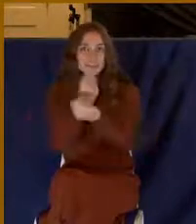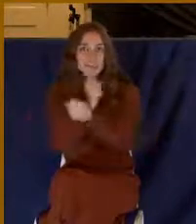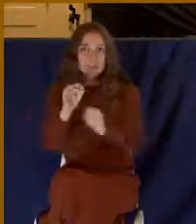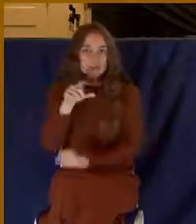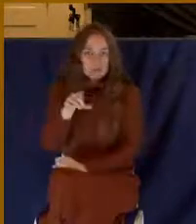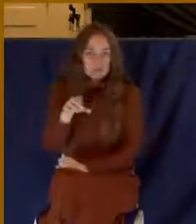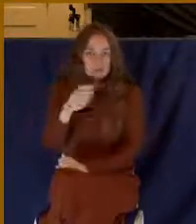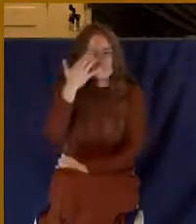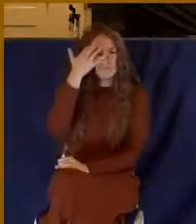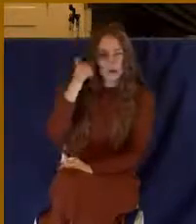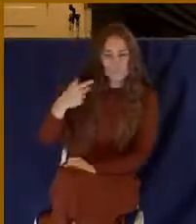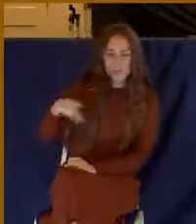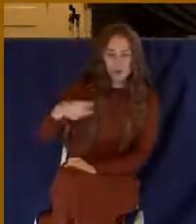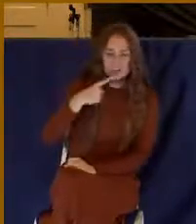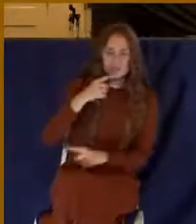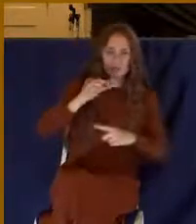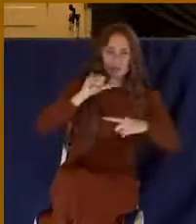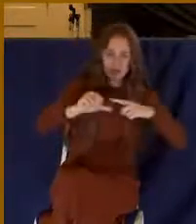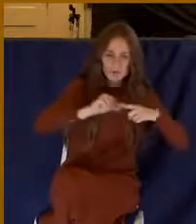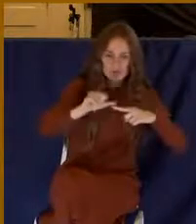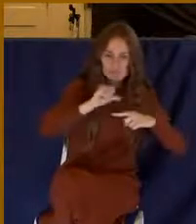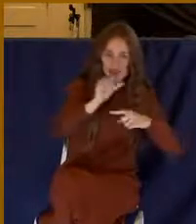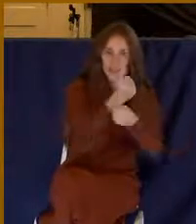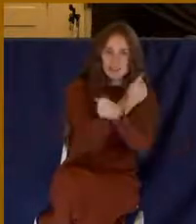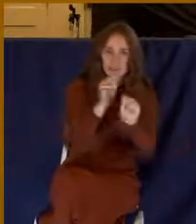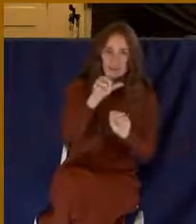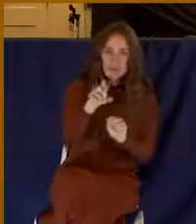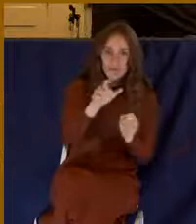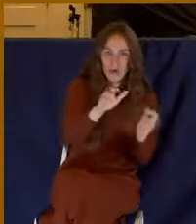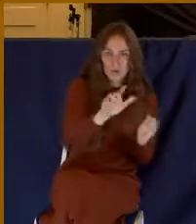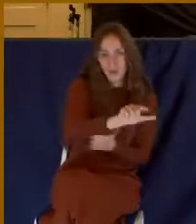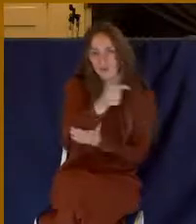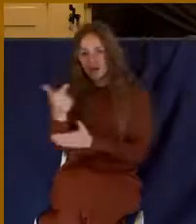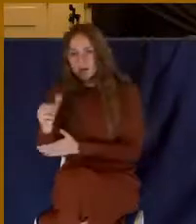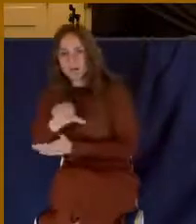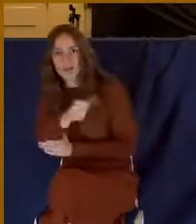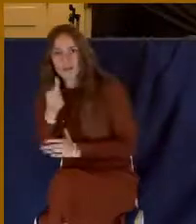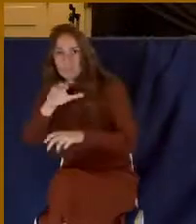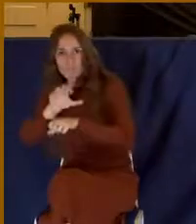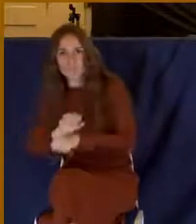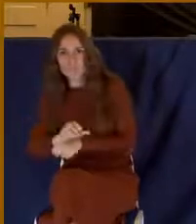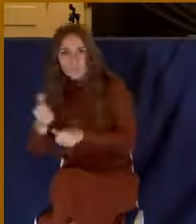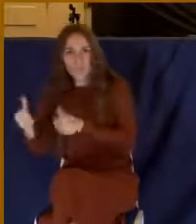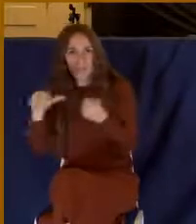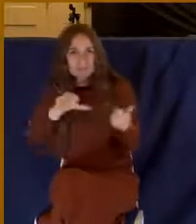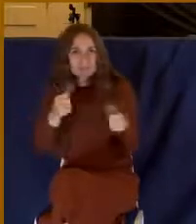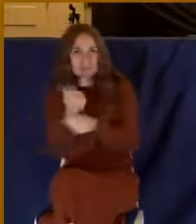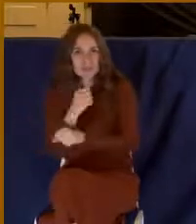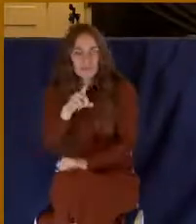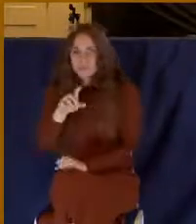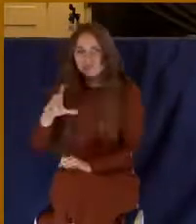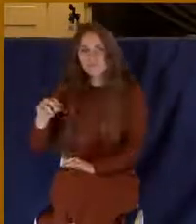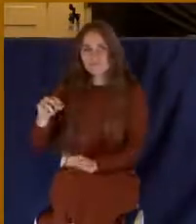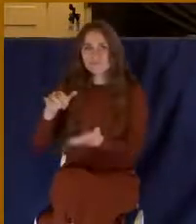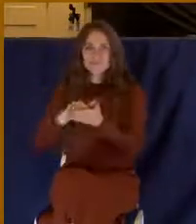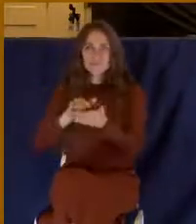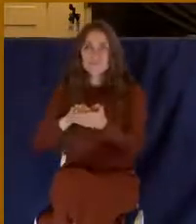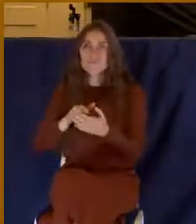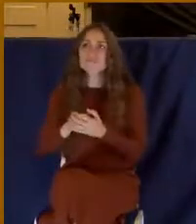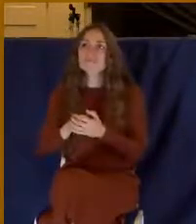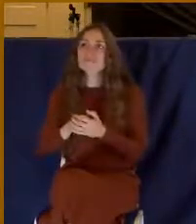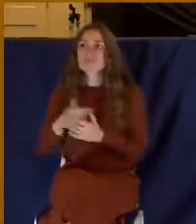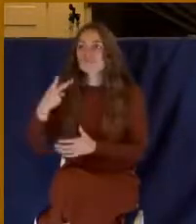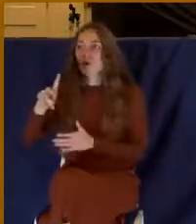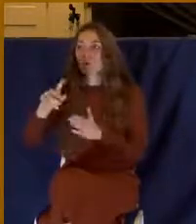one ritual, circumcision, and then talk about another ritual for salvation, baptism? That's not what he's doing here. What he's basically saying